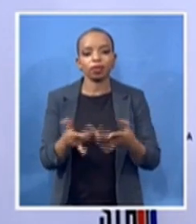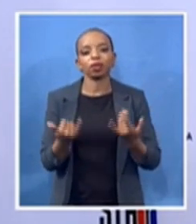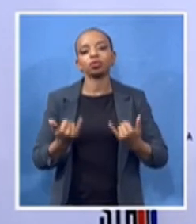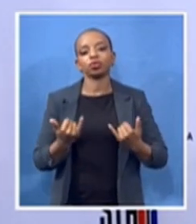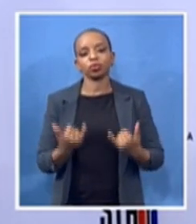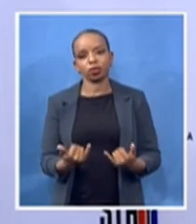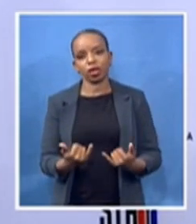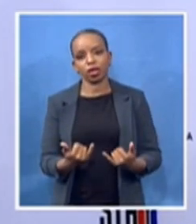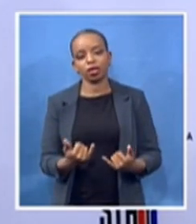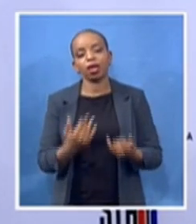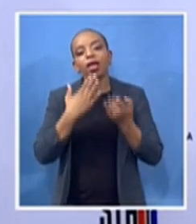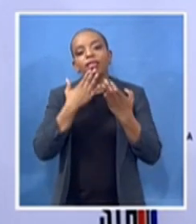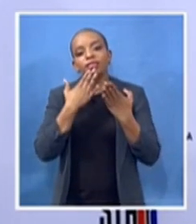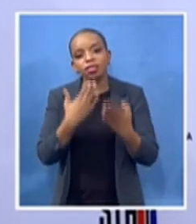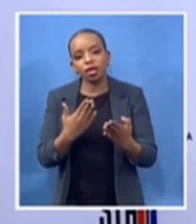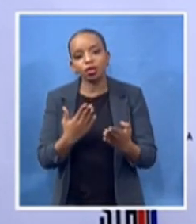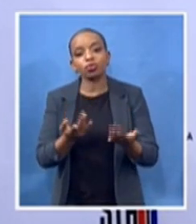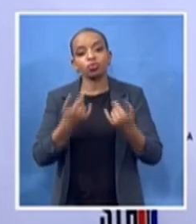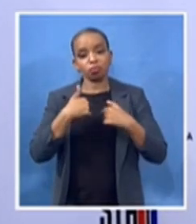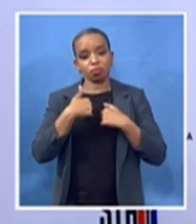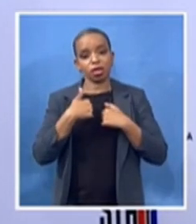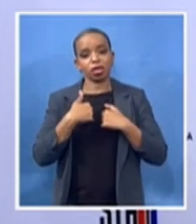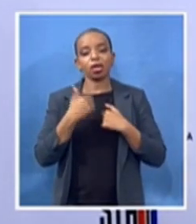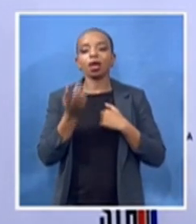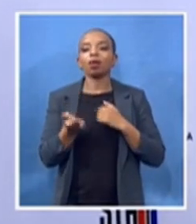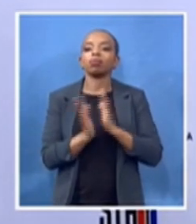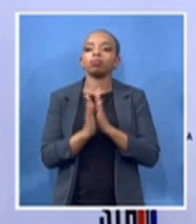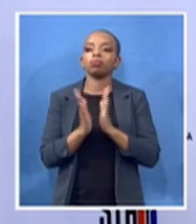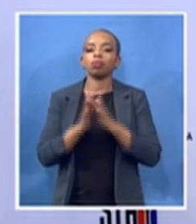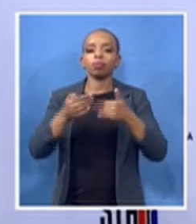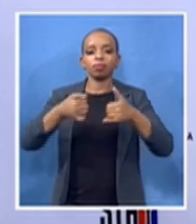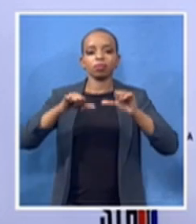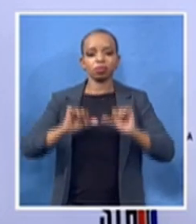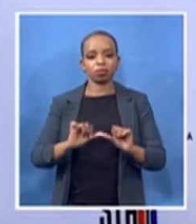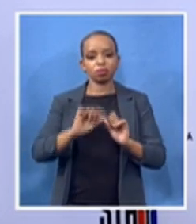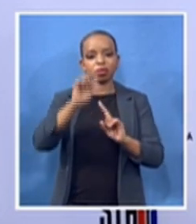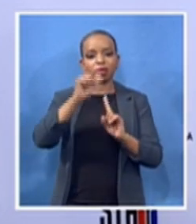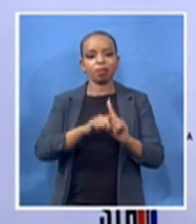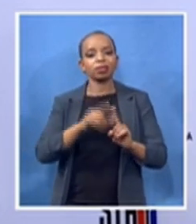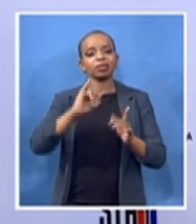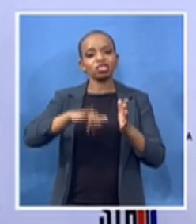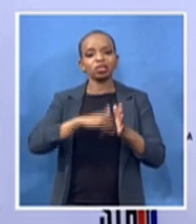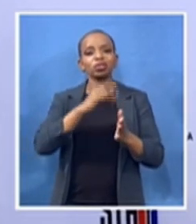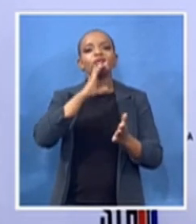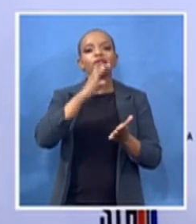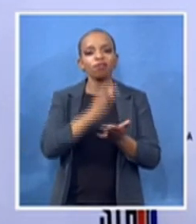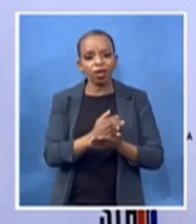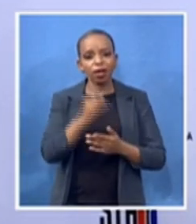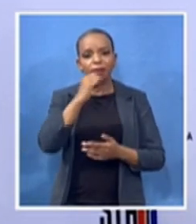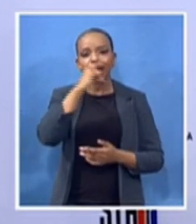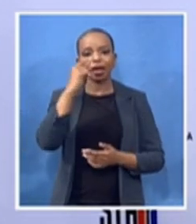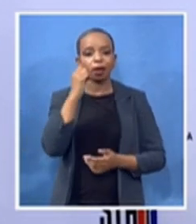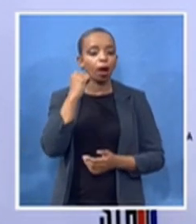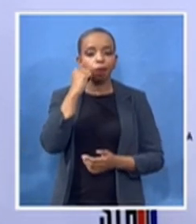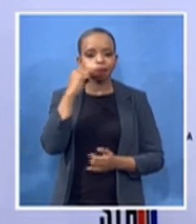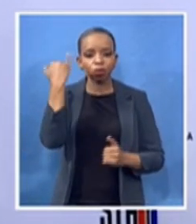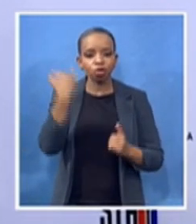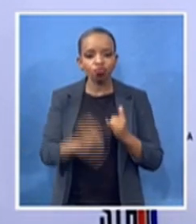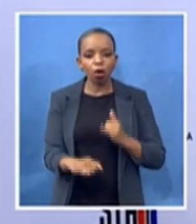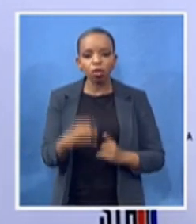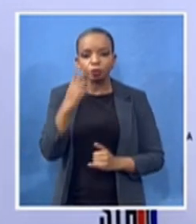speaker i just need to confirm the name so i don't say it wrong i will ask mrs rishuketsu